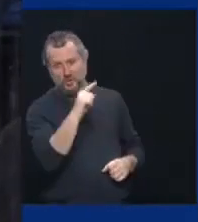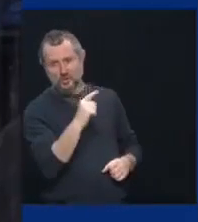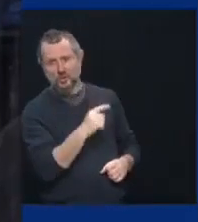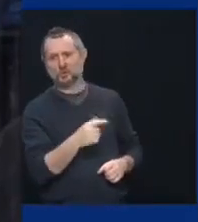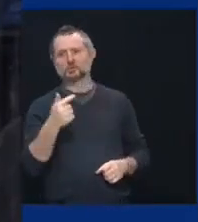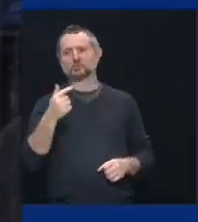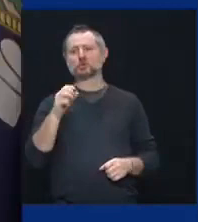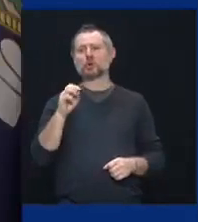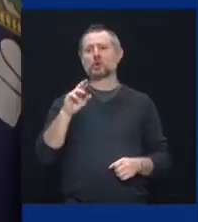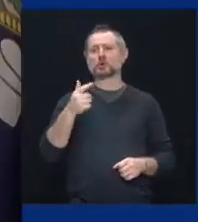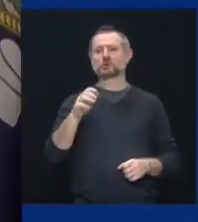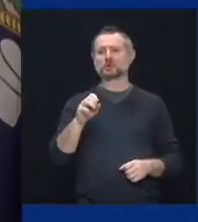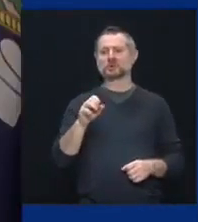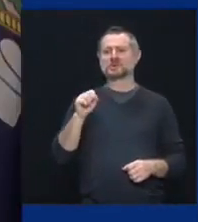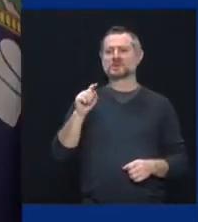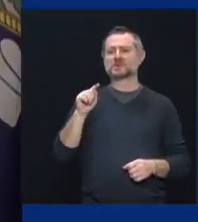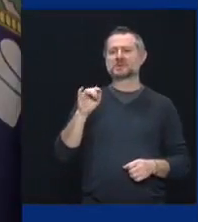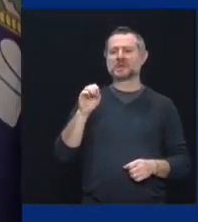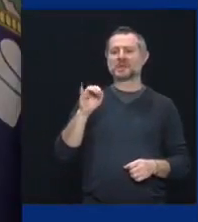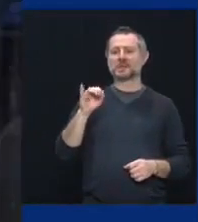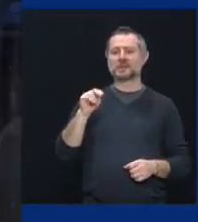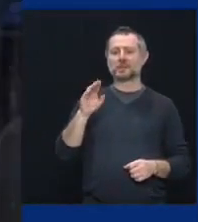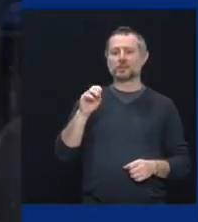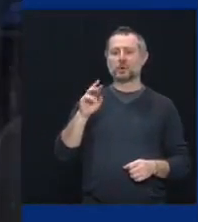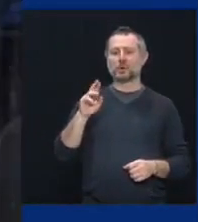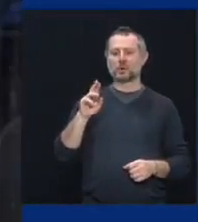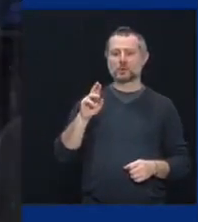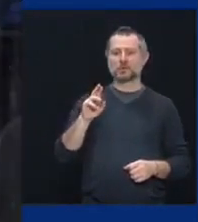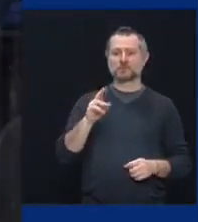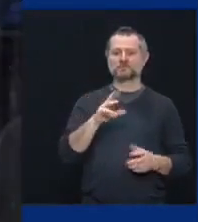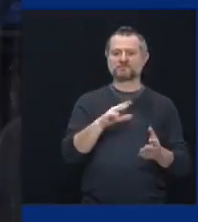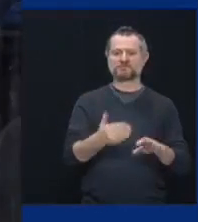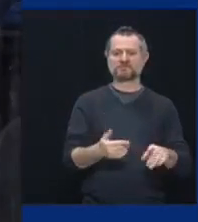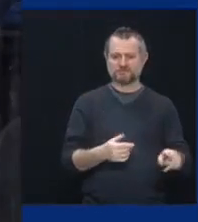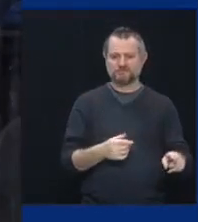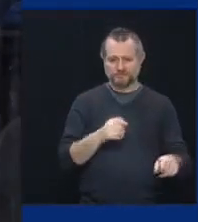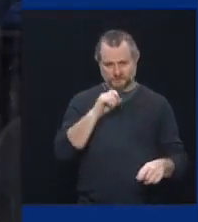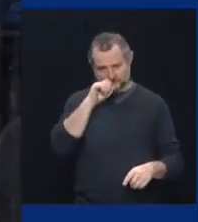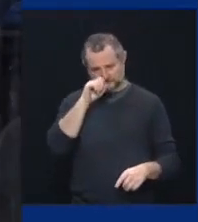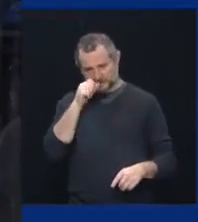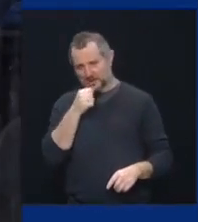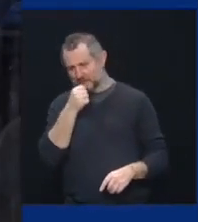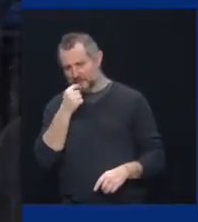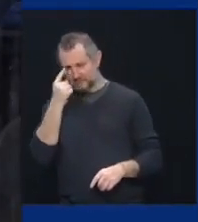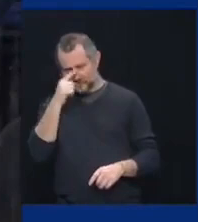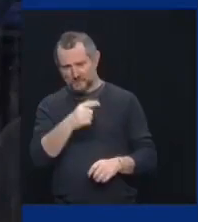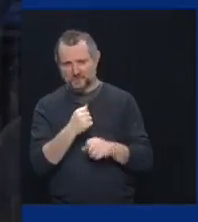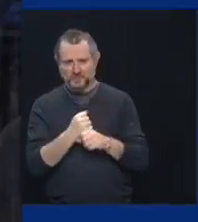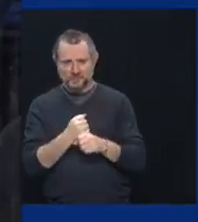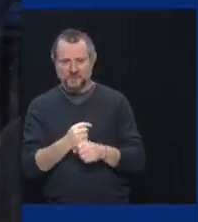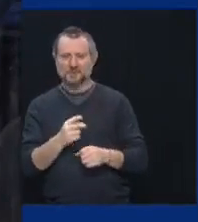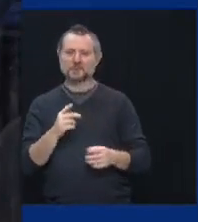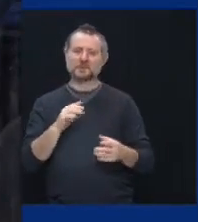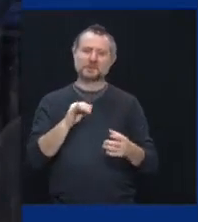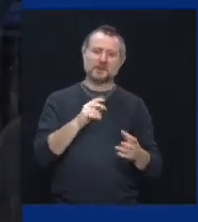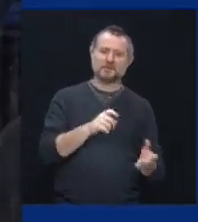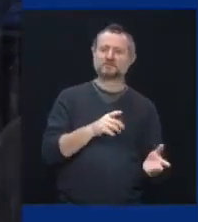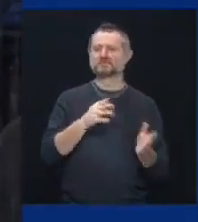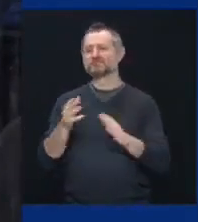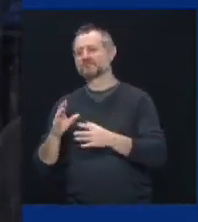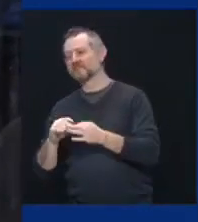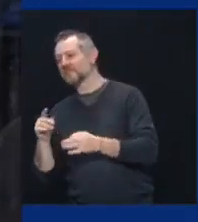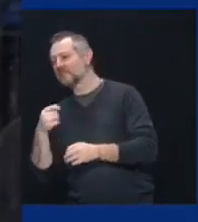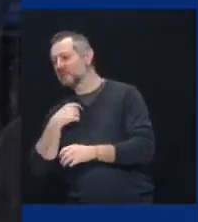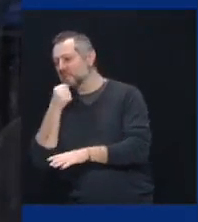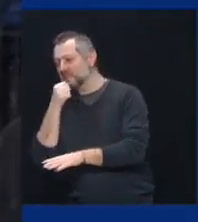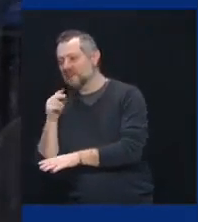games, watching CC do his hall of fame career. Uh, I do some things with Andy and the Mets. Um, and I'm just thrilled that